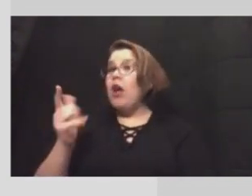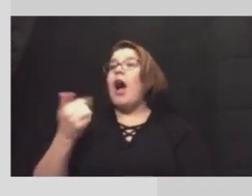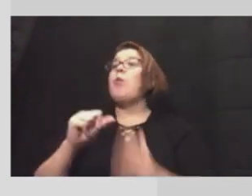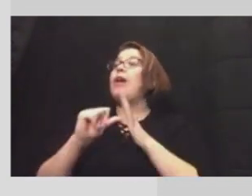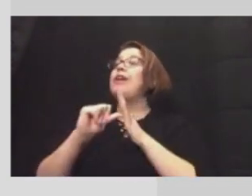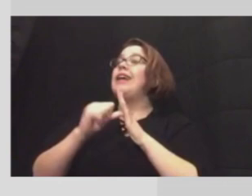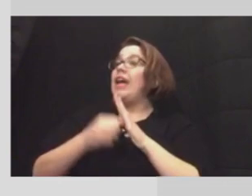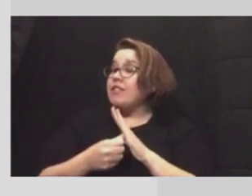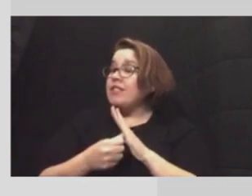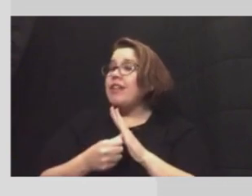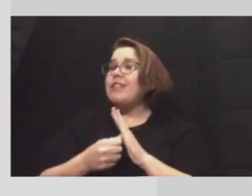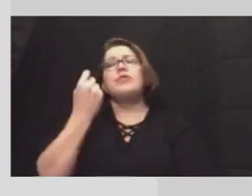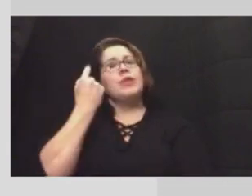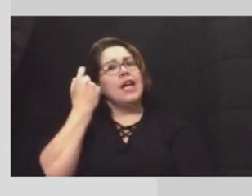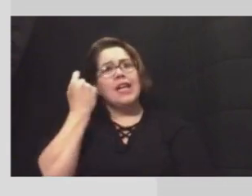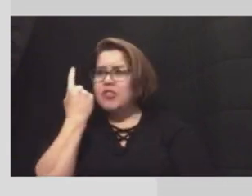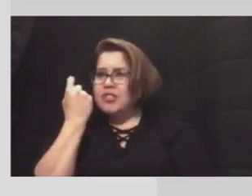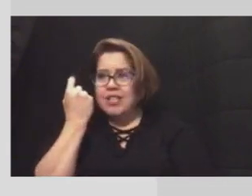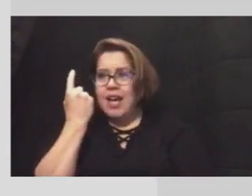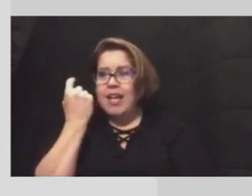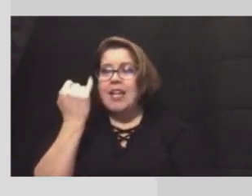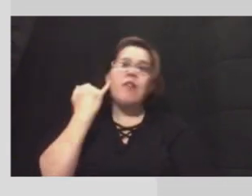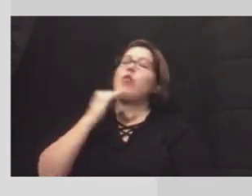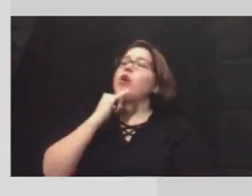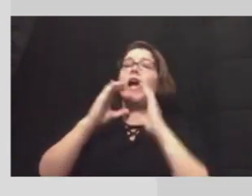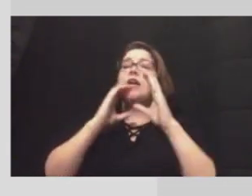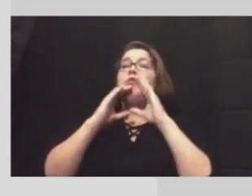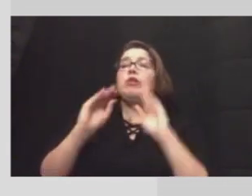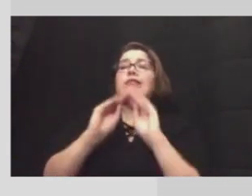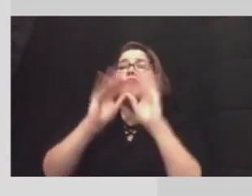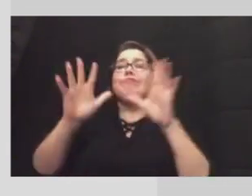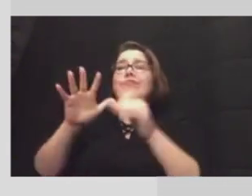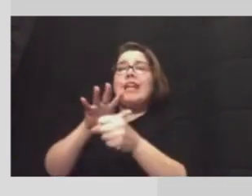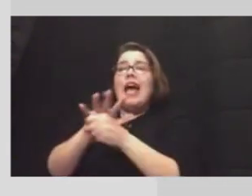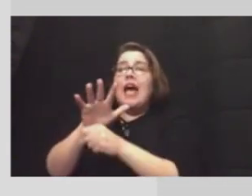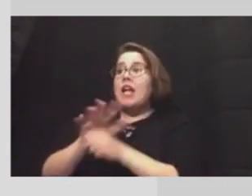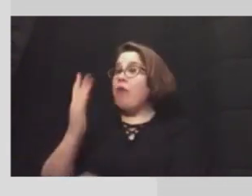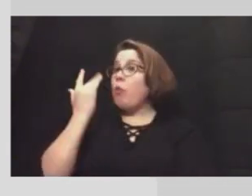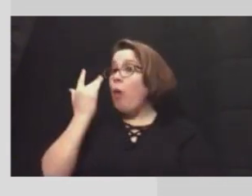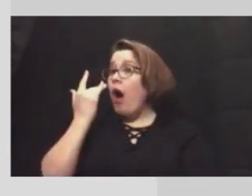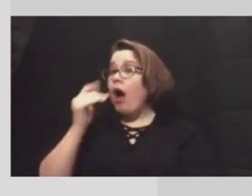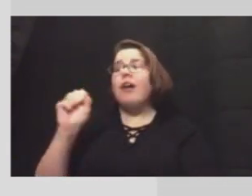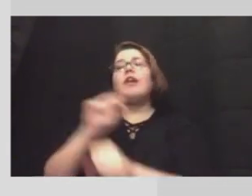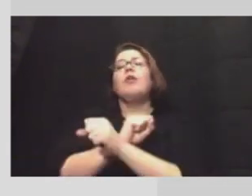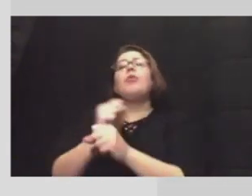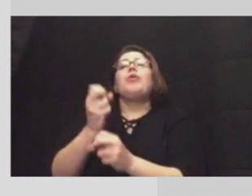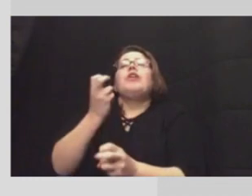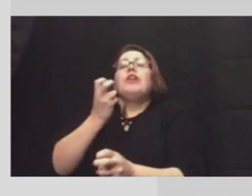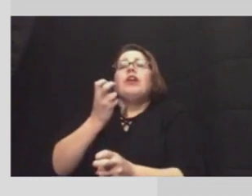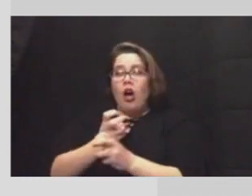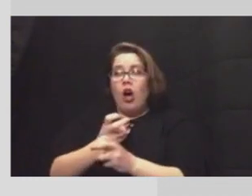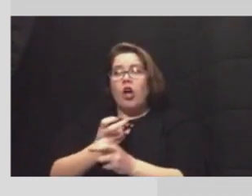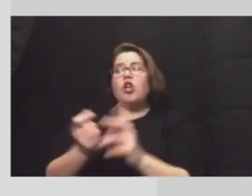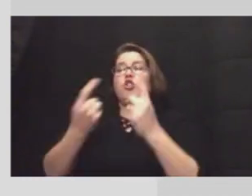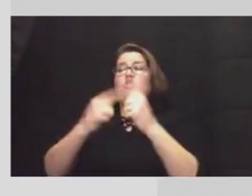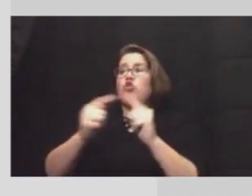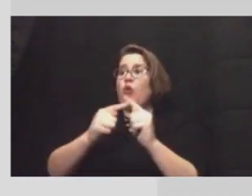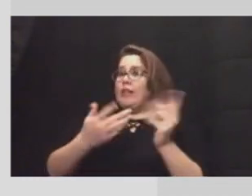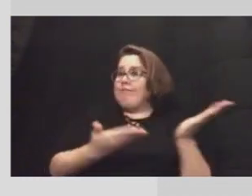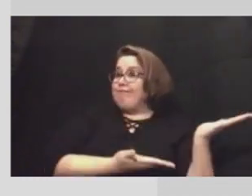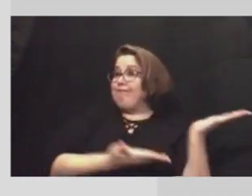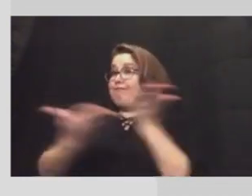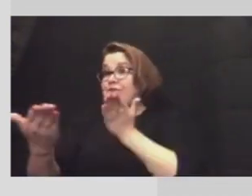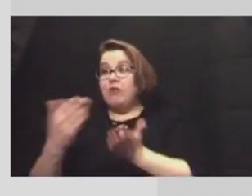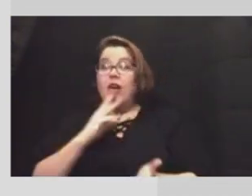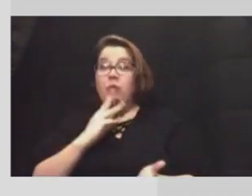that we understand if we're not communicating with you enough it's because we're working as hard as we can to try to actually deliver the water to